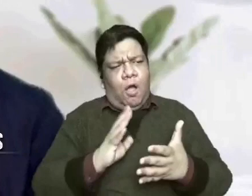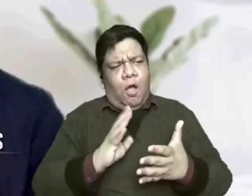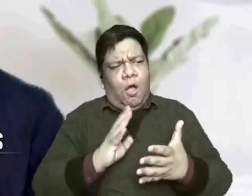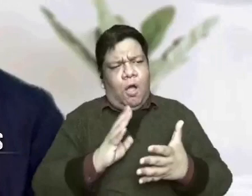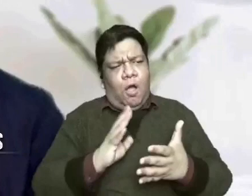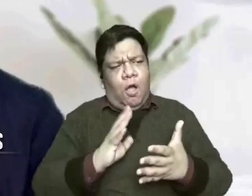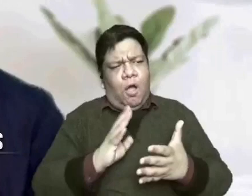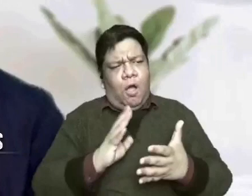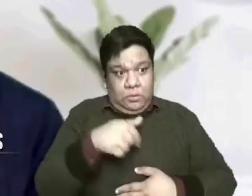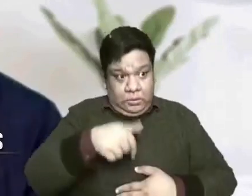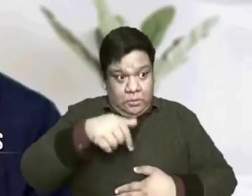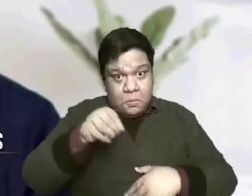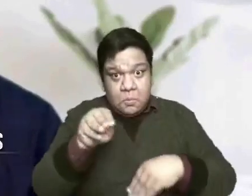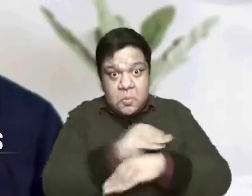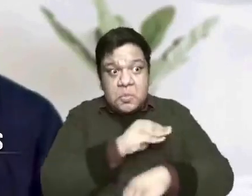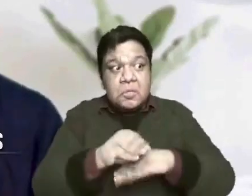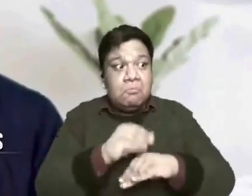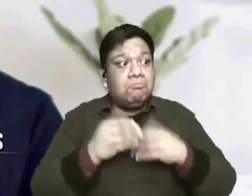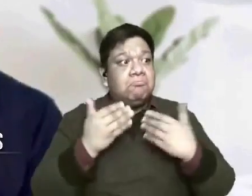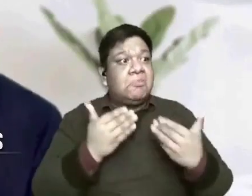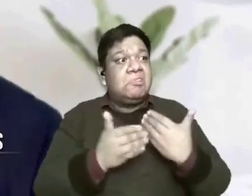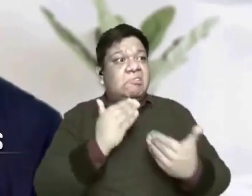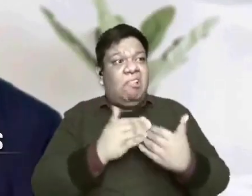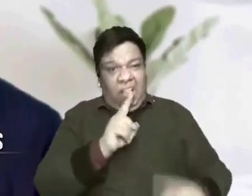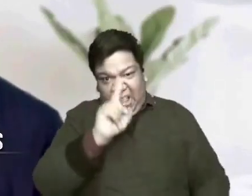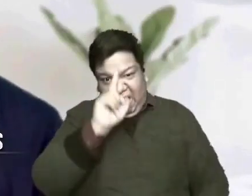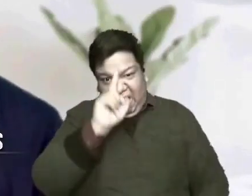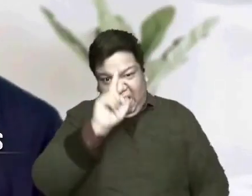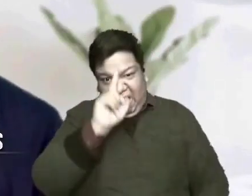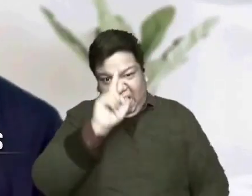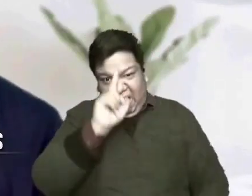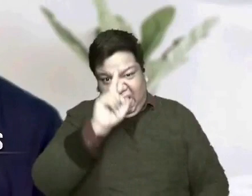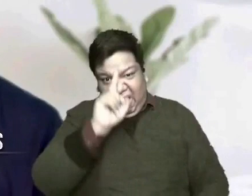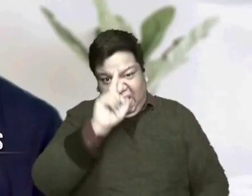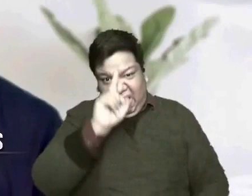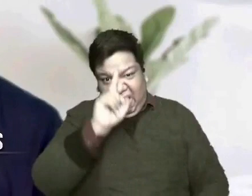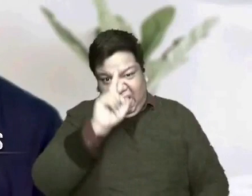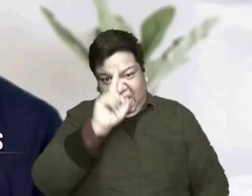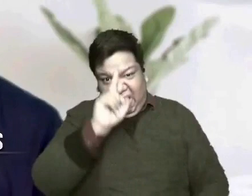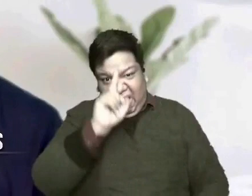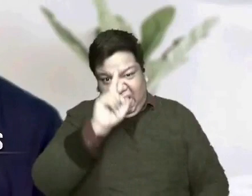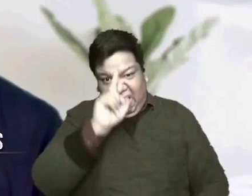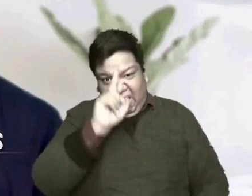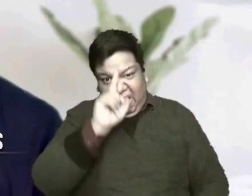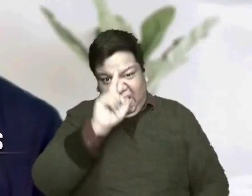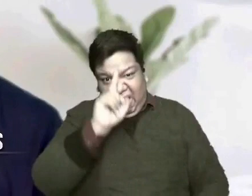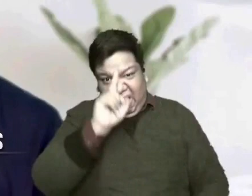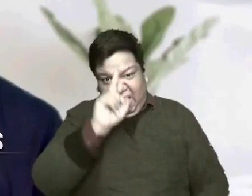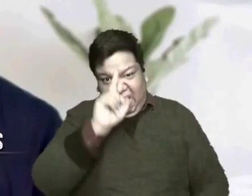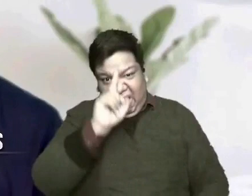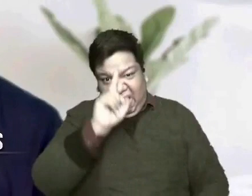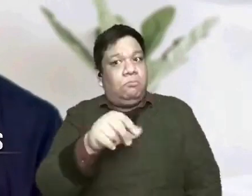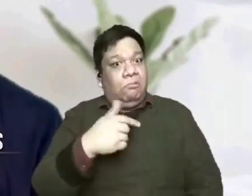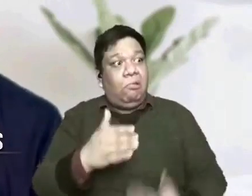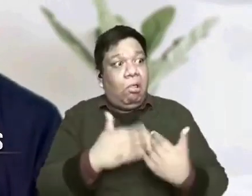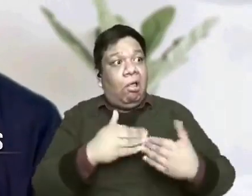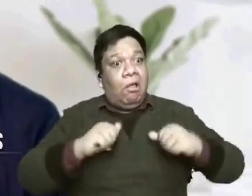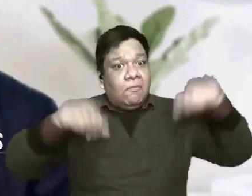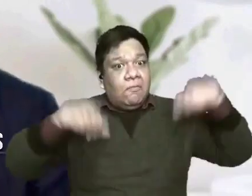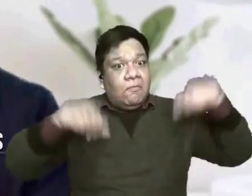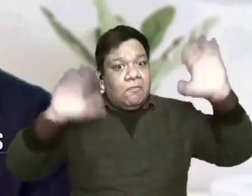walang lugar sa ministry ito ang madaling mapikon ang madaling magsawa at madaling sumuko